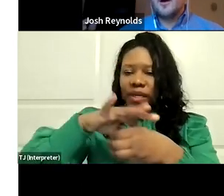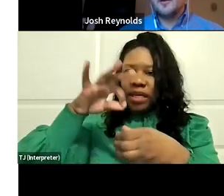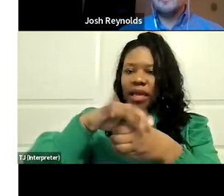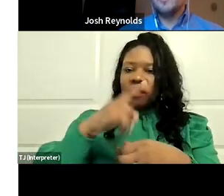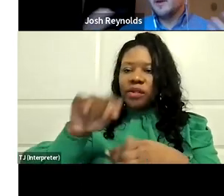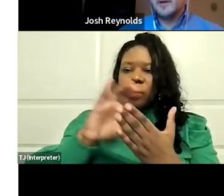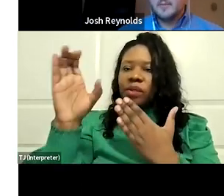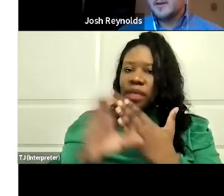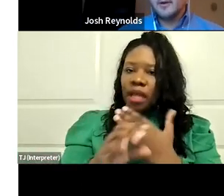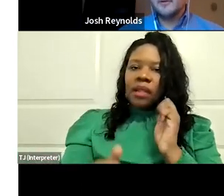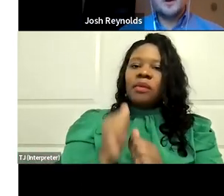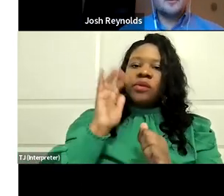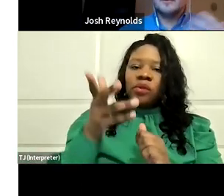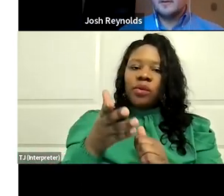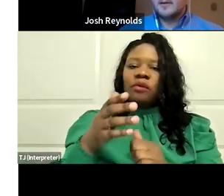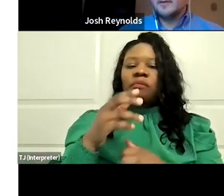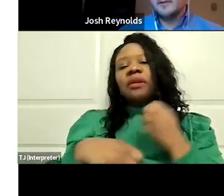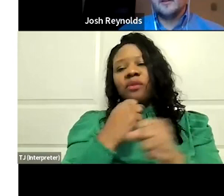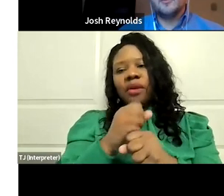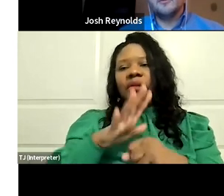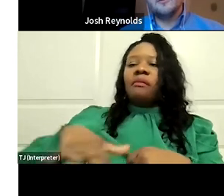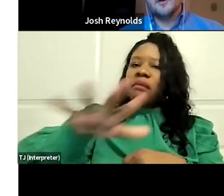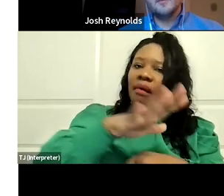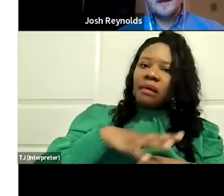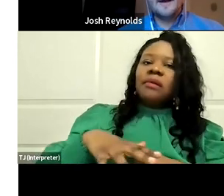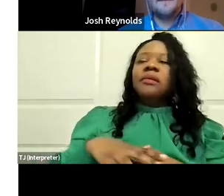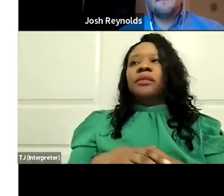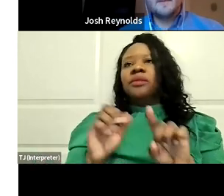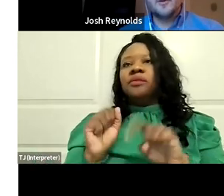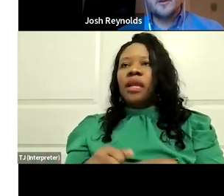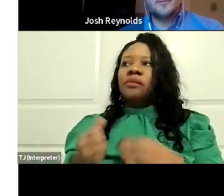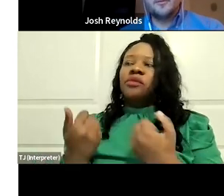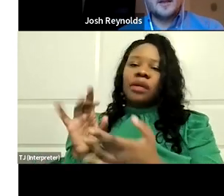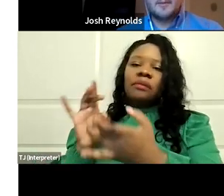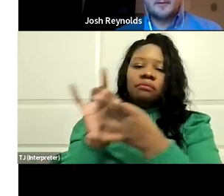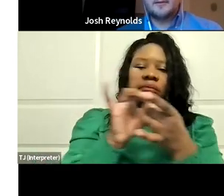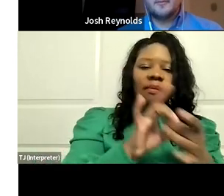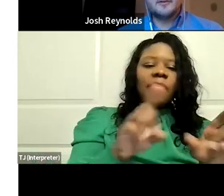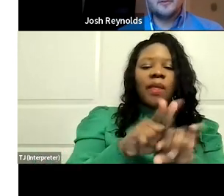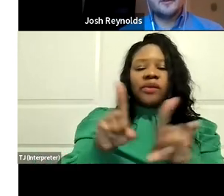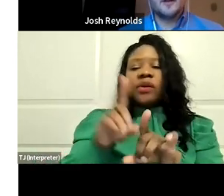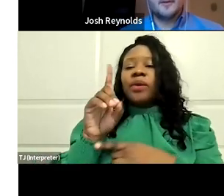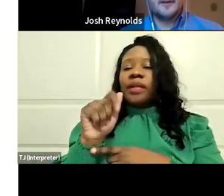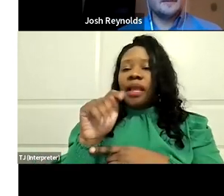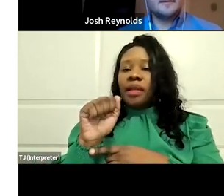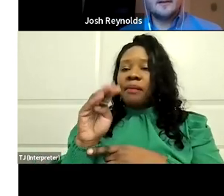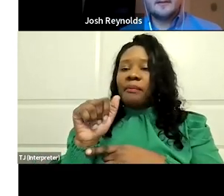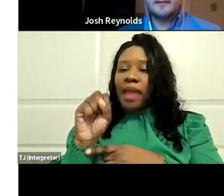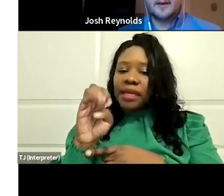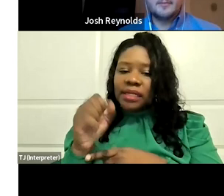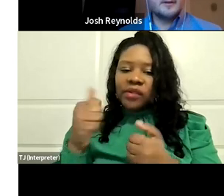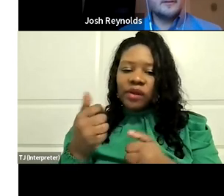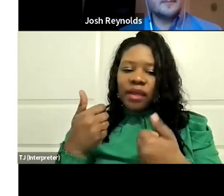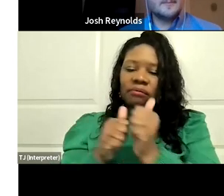are most likely going to be year-round as well and easily accessible from your municipal databases. So be sure to stay up on that.